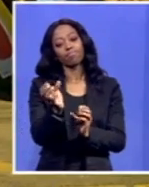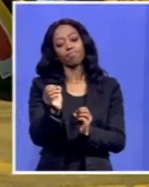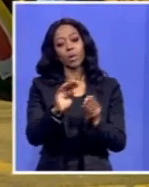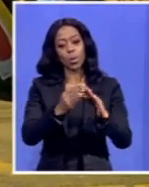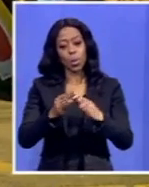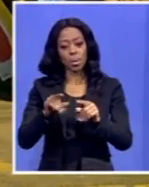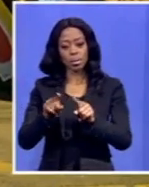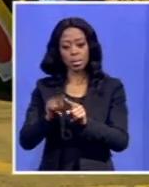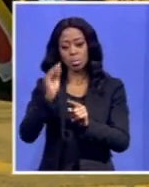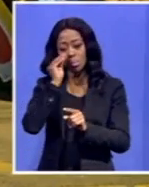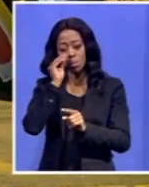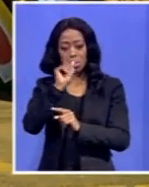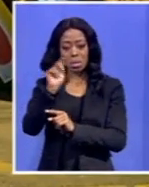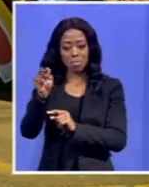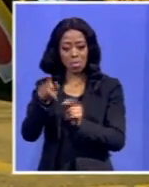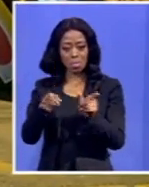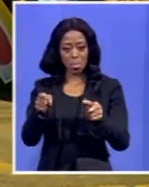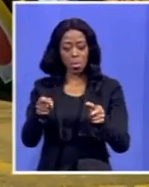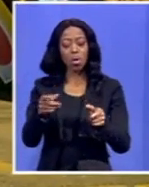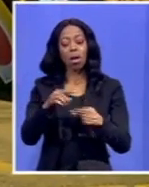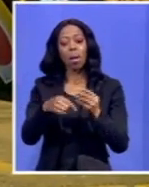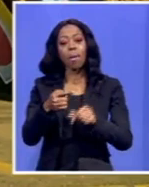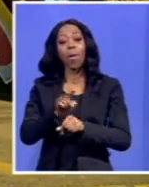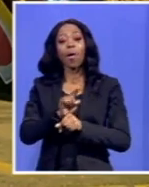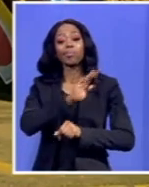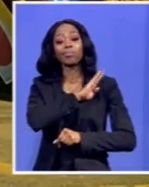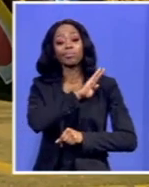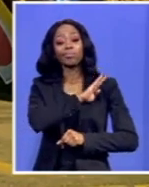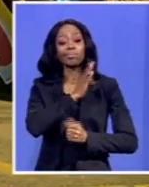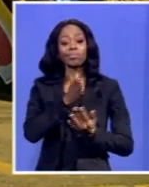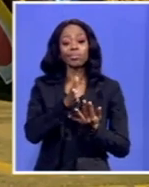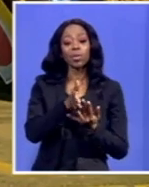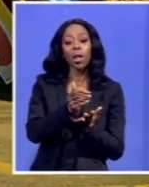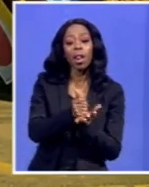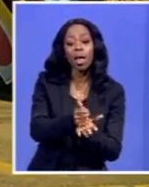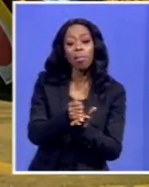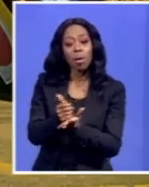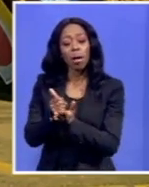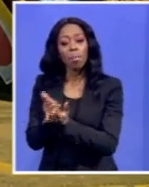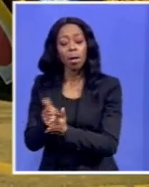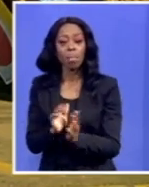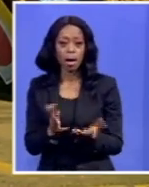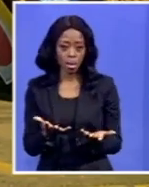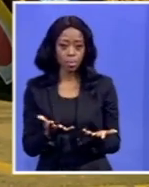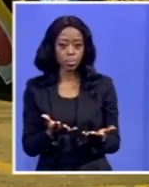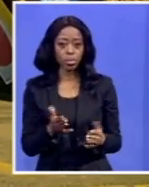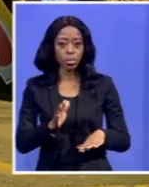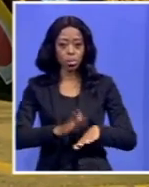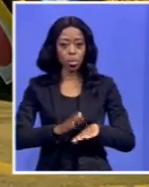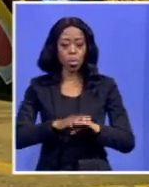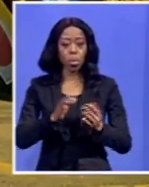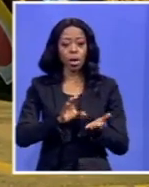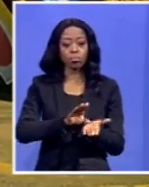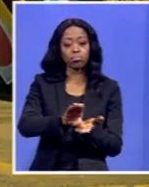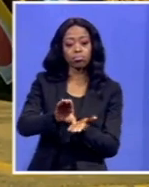about the SNDF's intervention related to the distribution of the